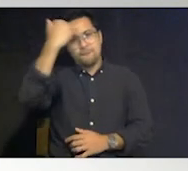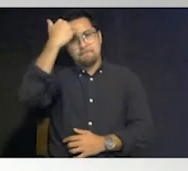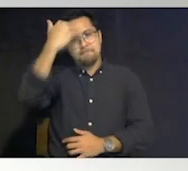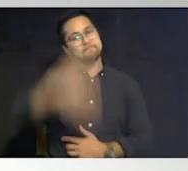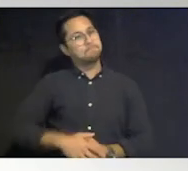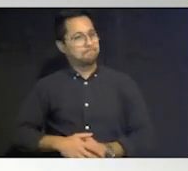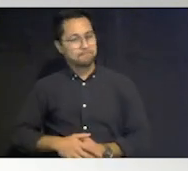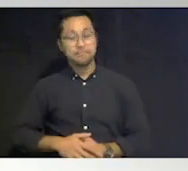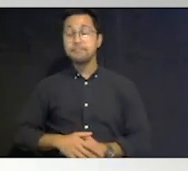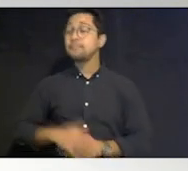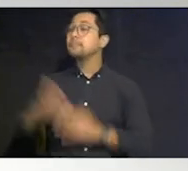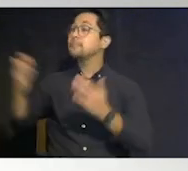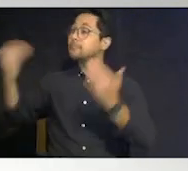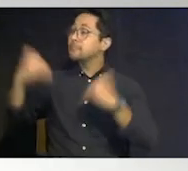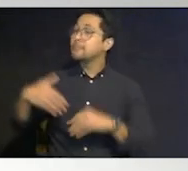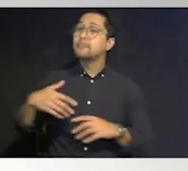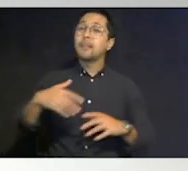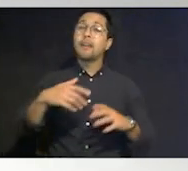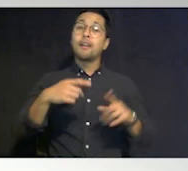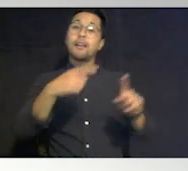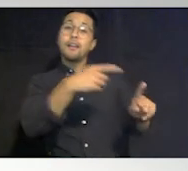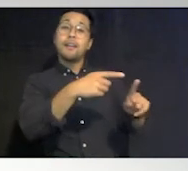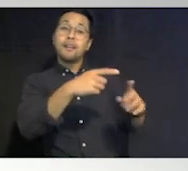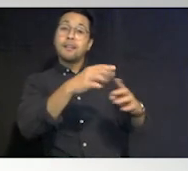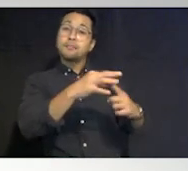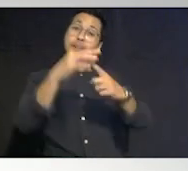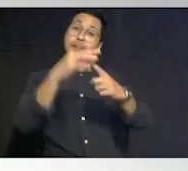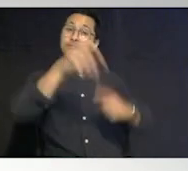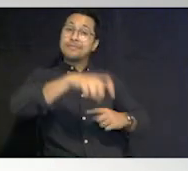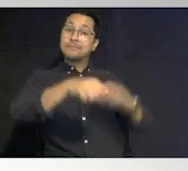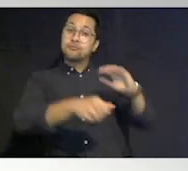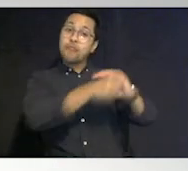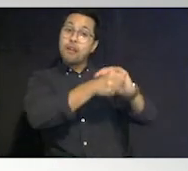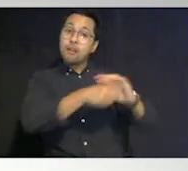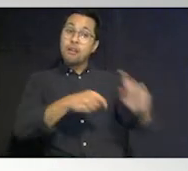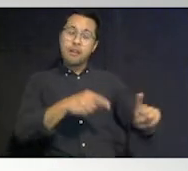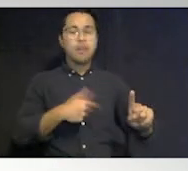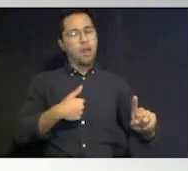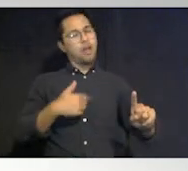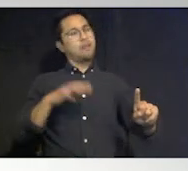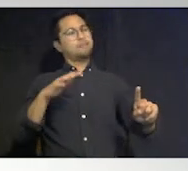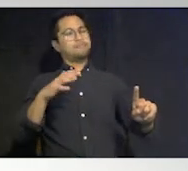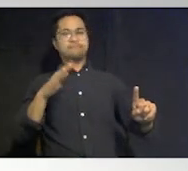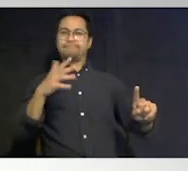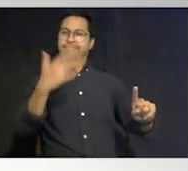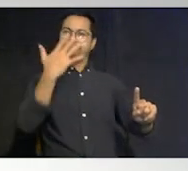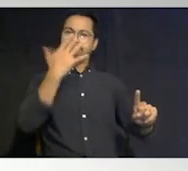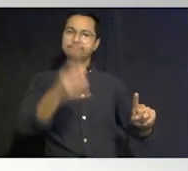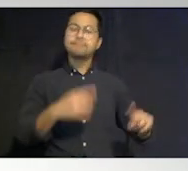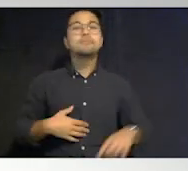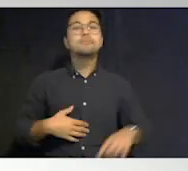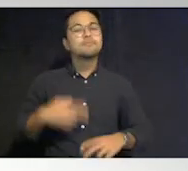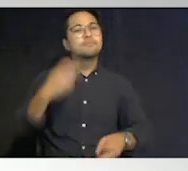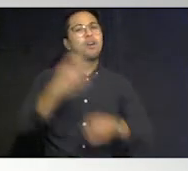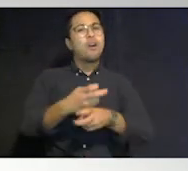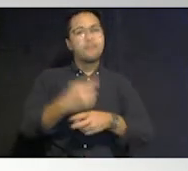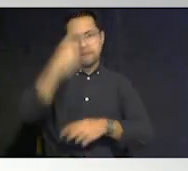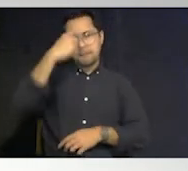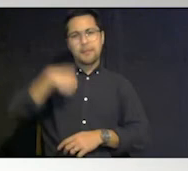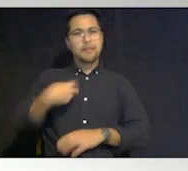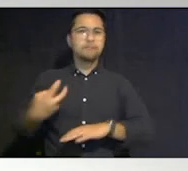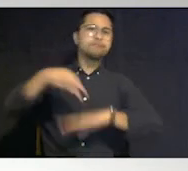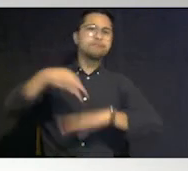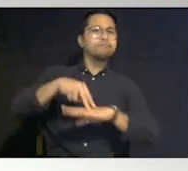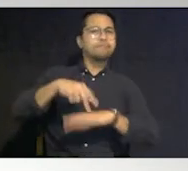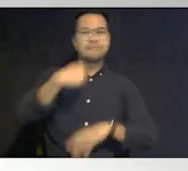and then moving on to special needs shelters um i always found this to be be very interesting because it's it's very difficult to stand here and tell you